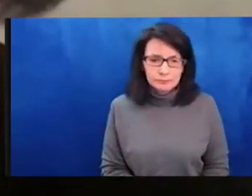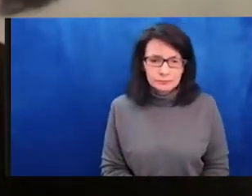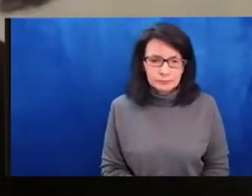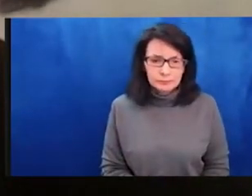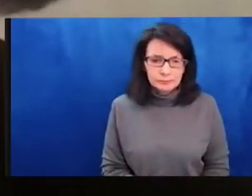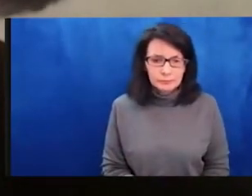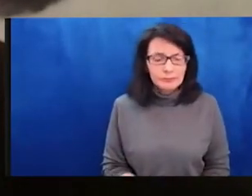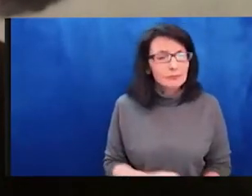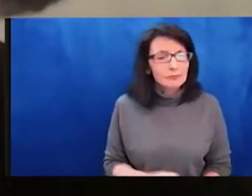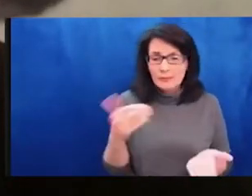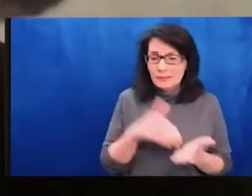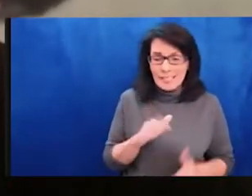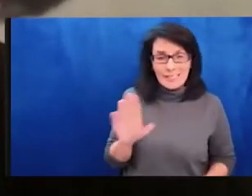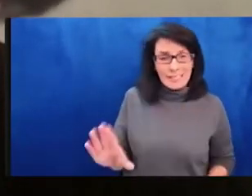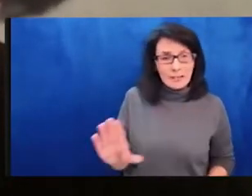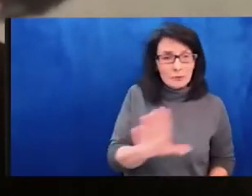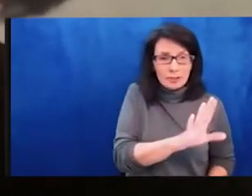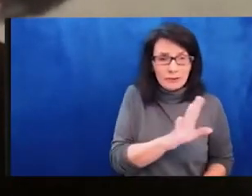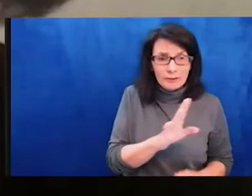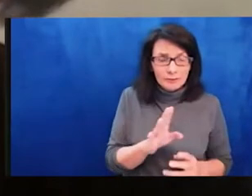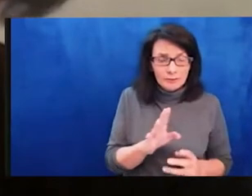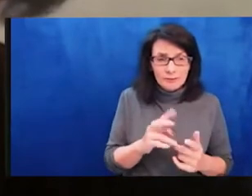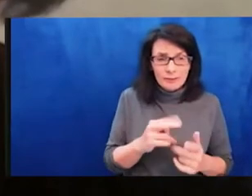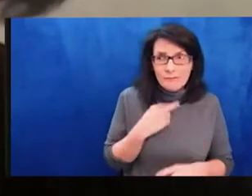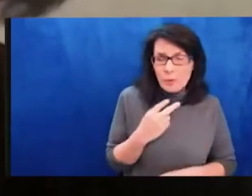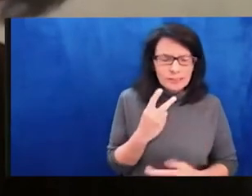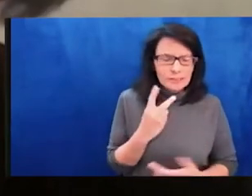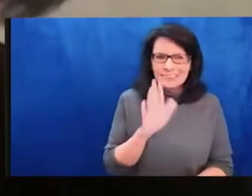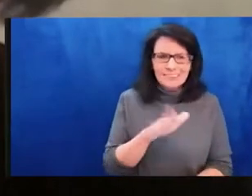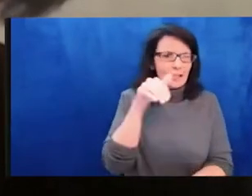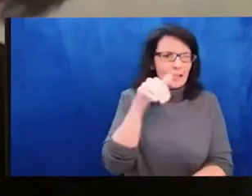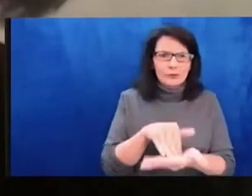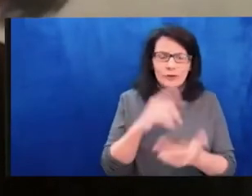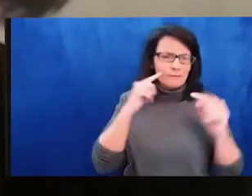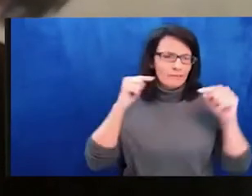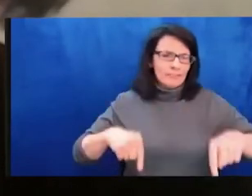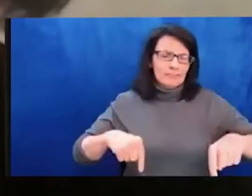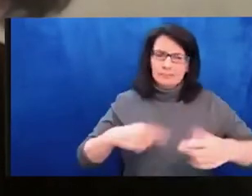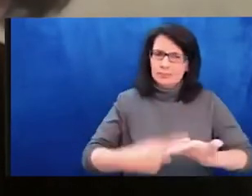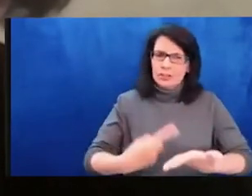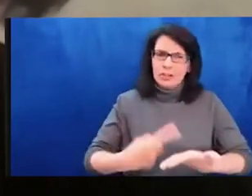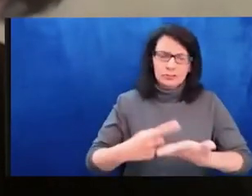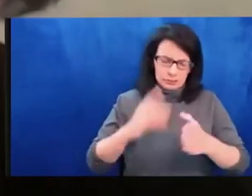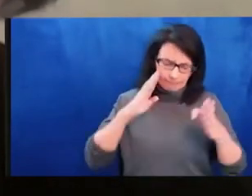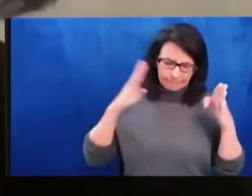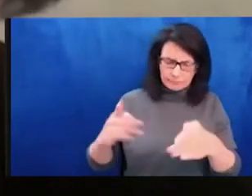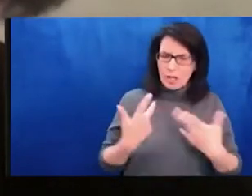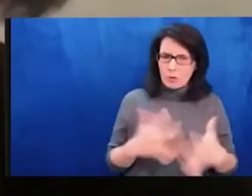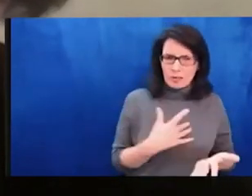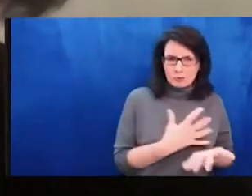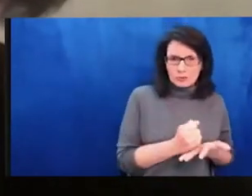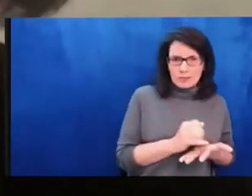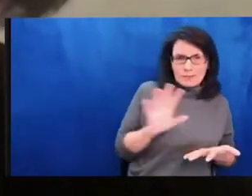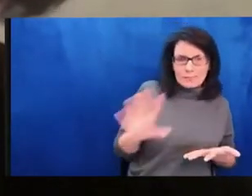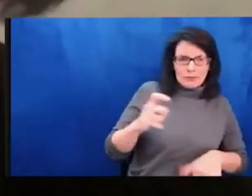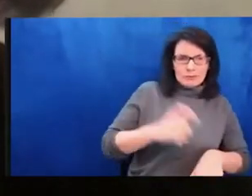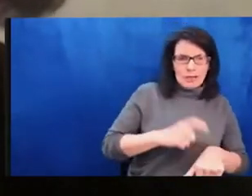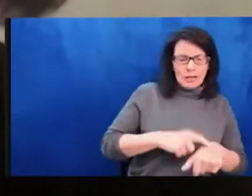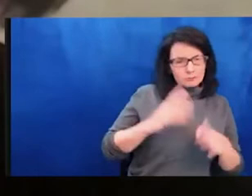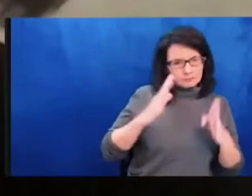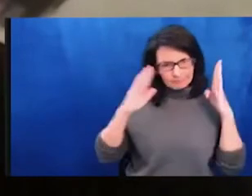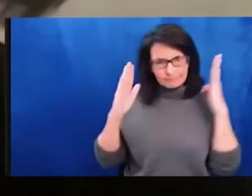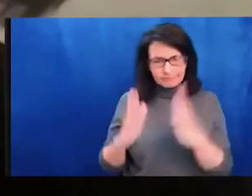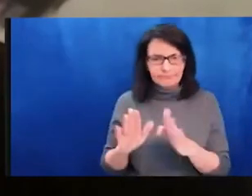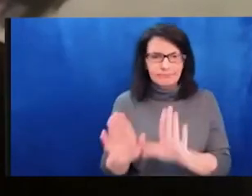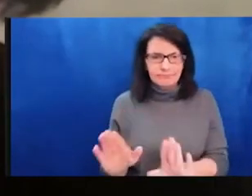Aridmi, uh, who are two brilliant, brave, and dedicated artists who I've known for now several years and who I deeply admire for